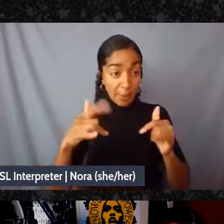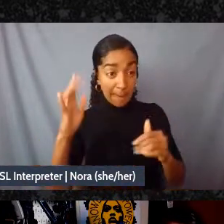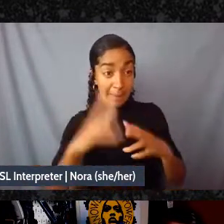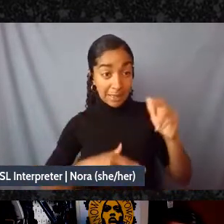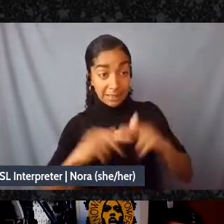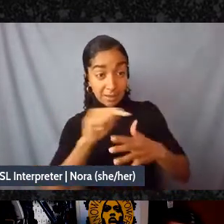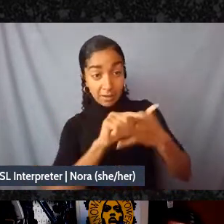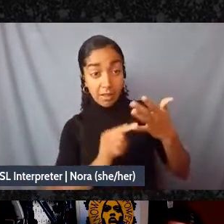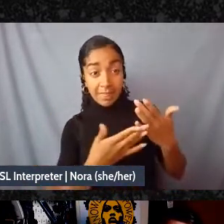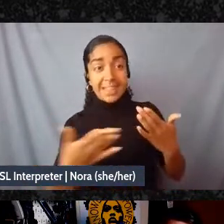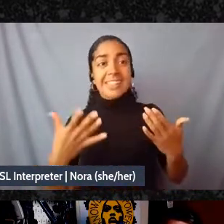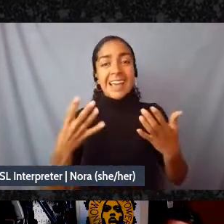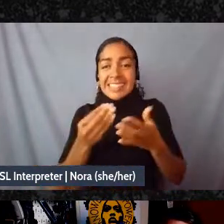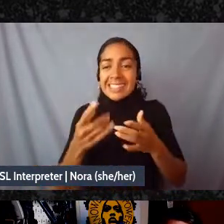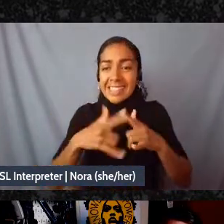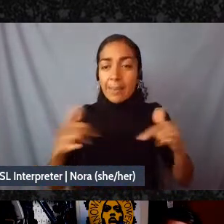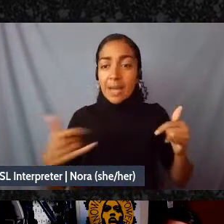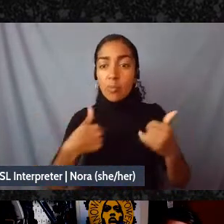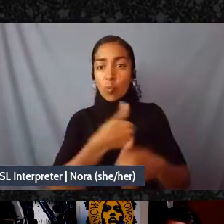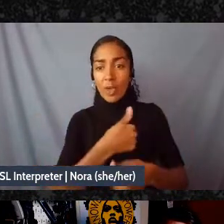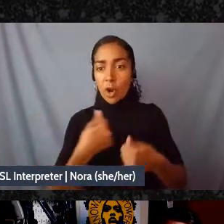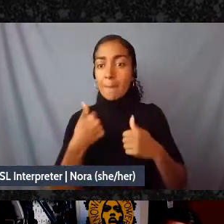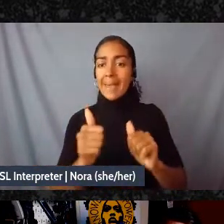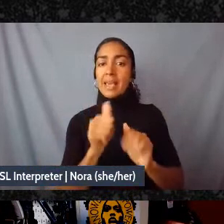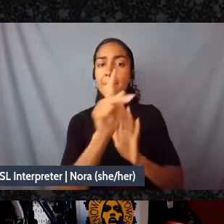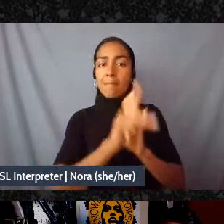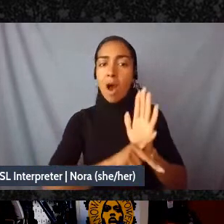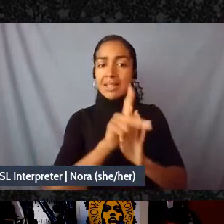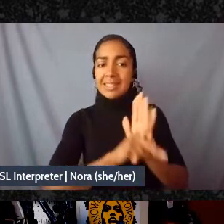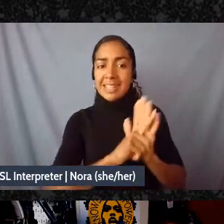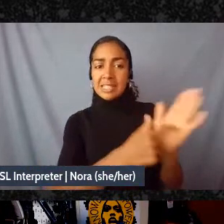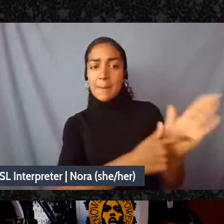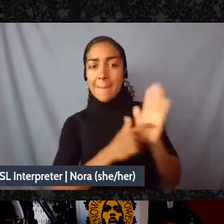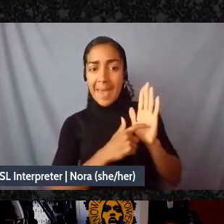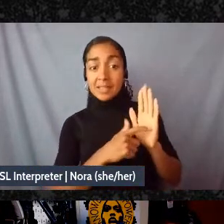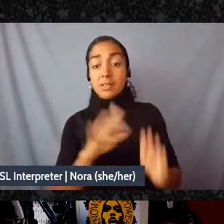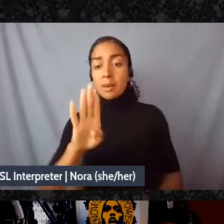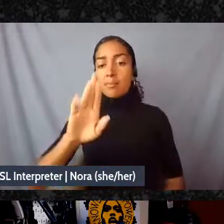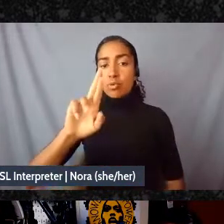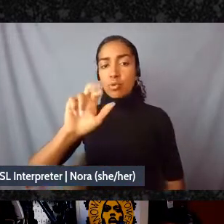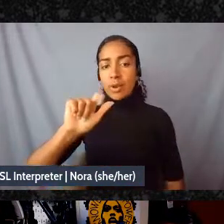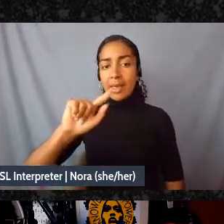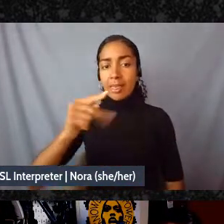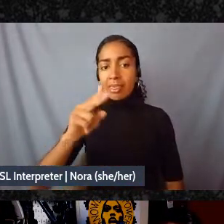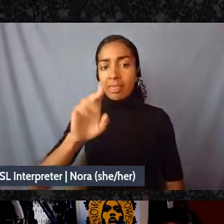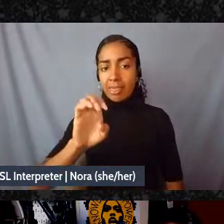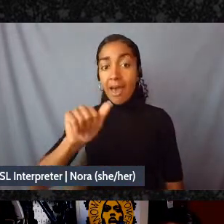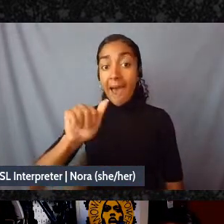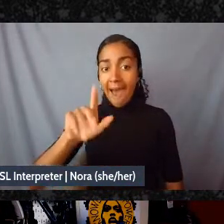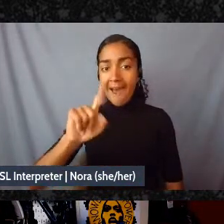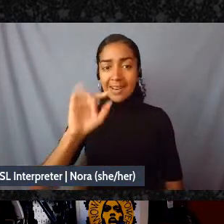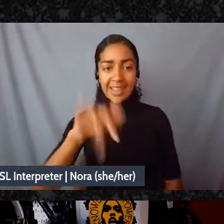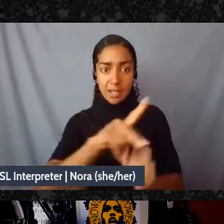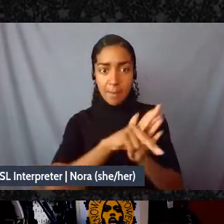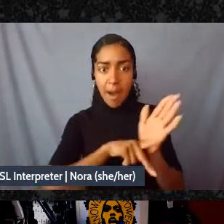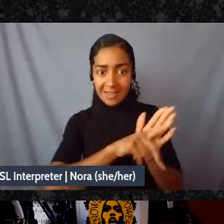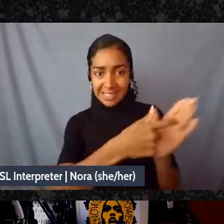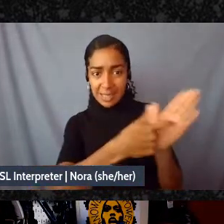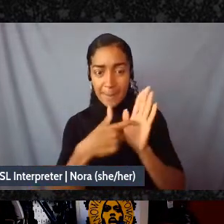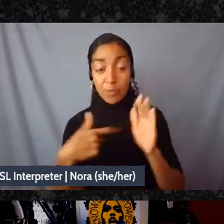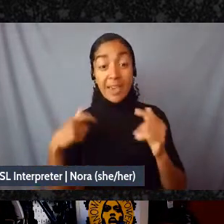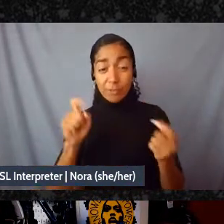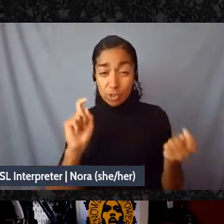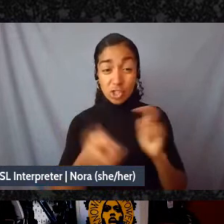we're making policy fights the breathe act is a policy demand right it's like we actually need to shift policy and we need to write policy